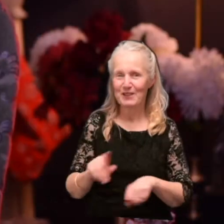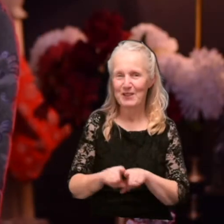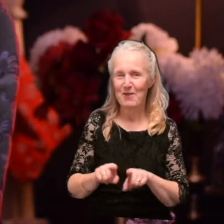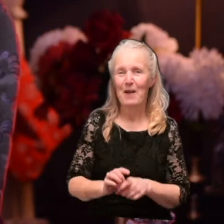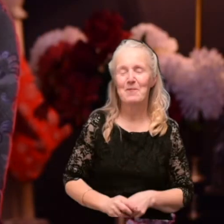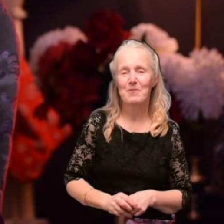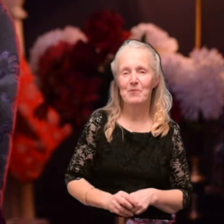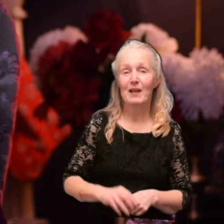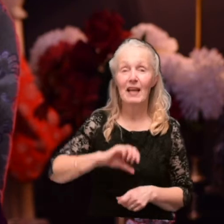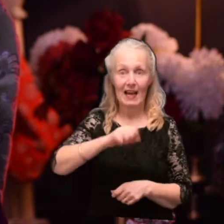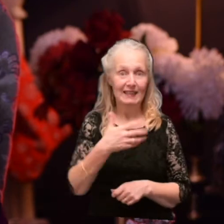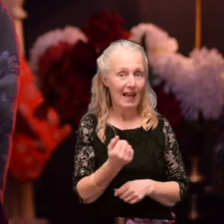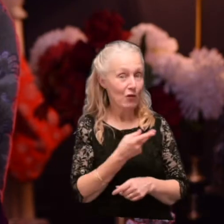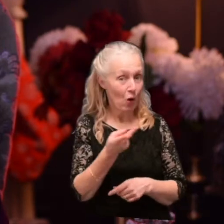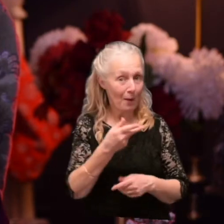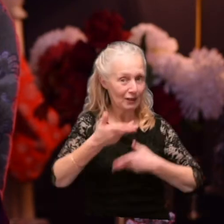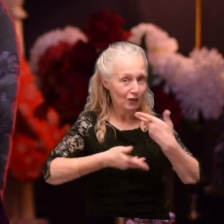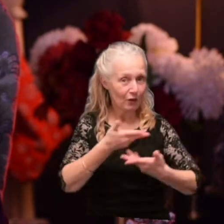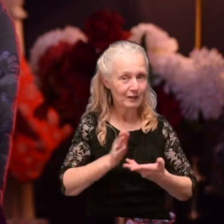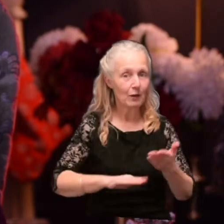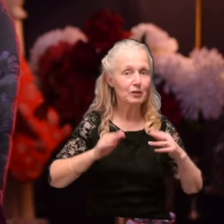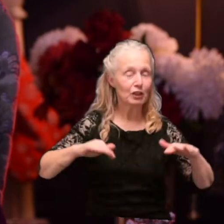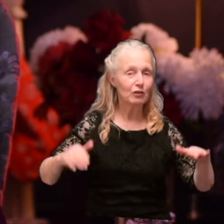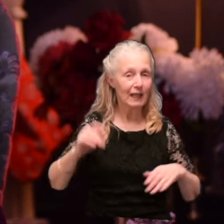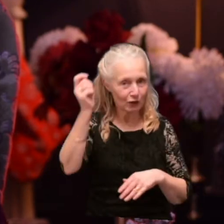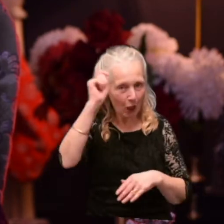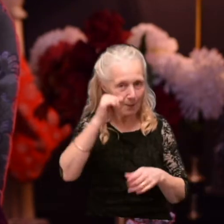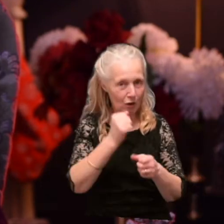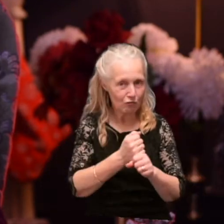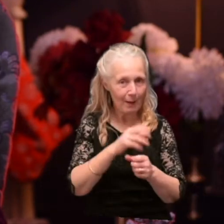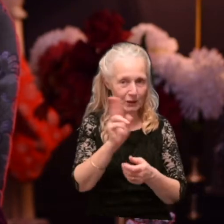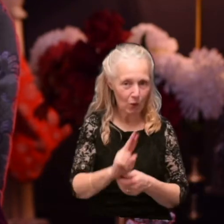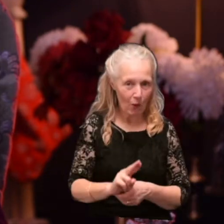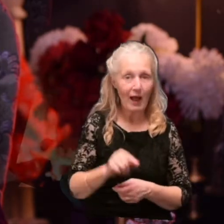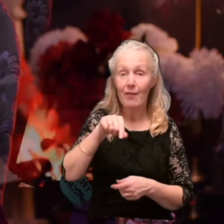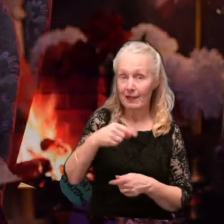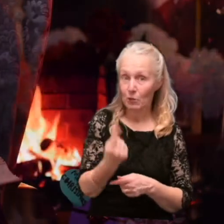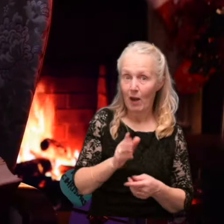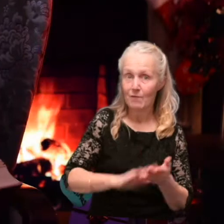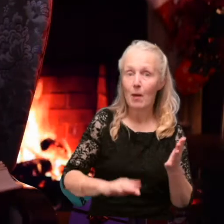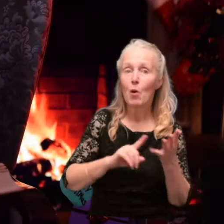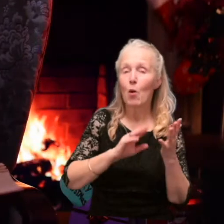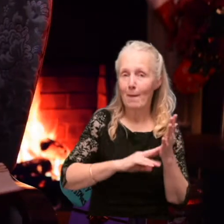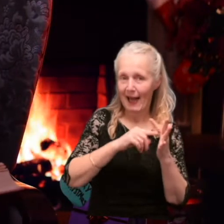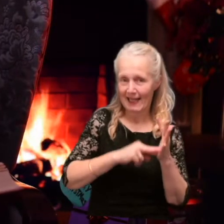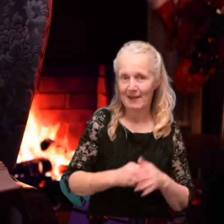So next we've got a couple of stories from children at Stockport Grammar School and this one is from Umair.